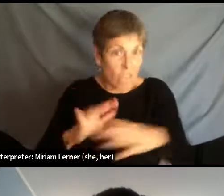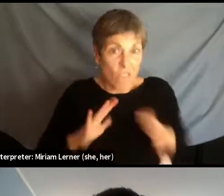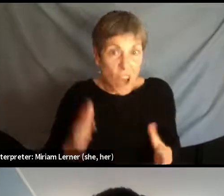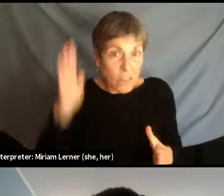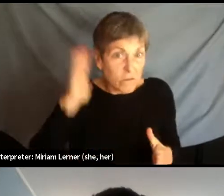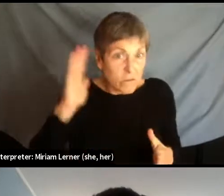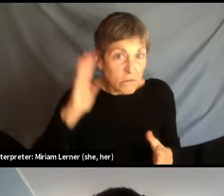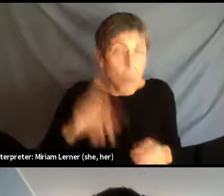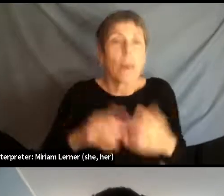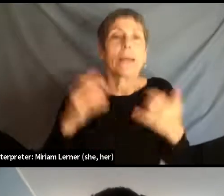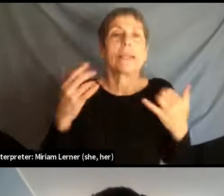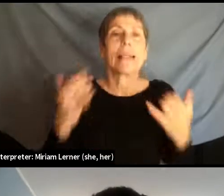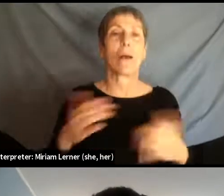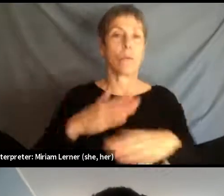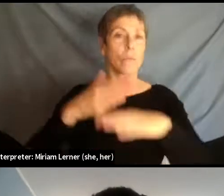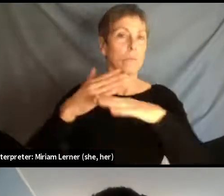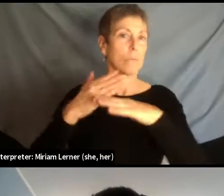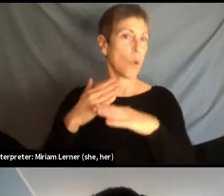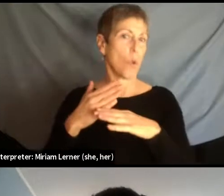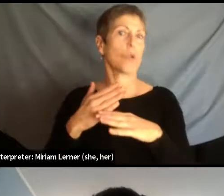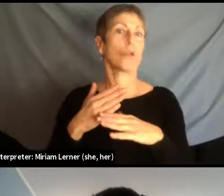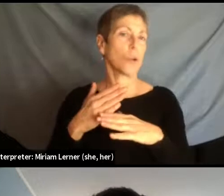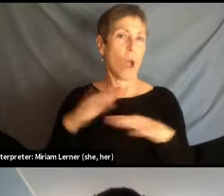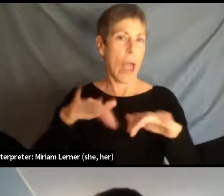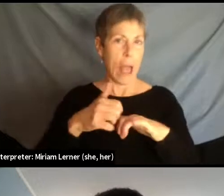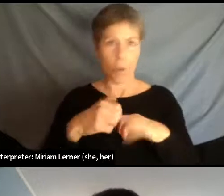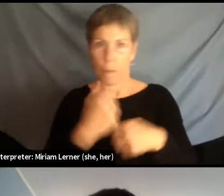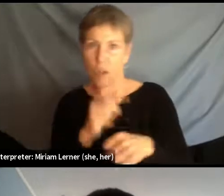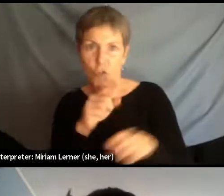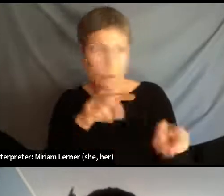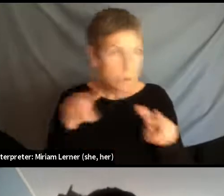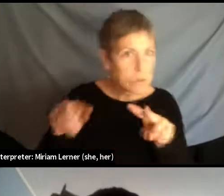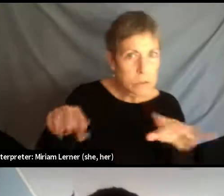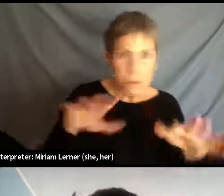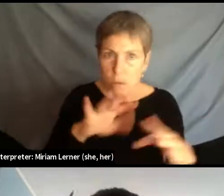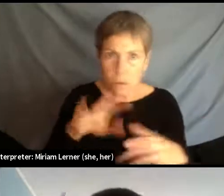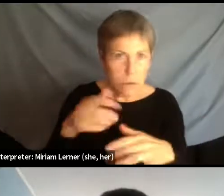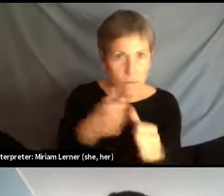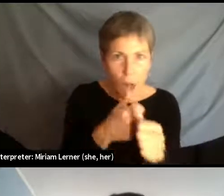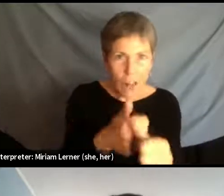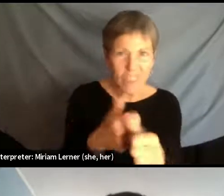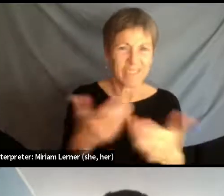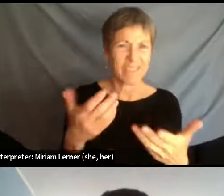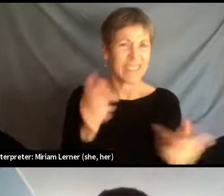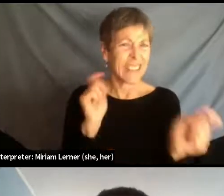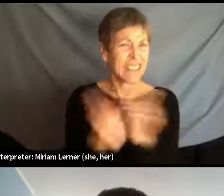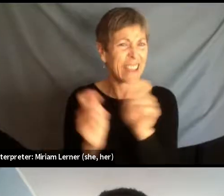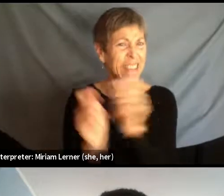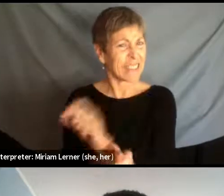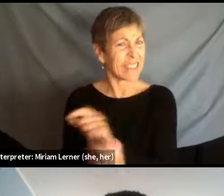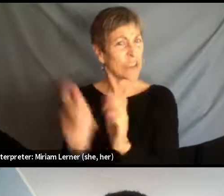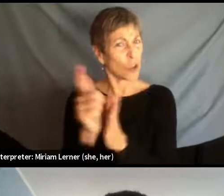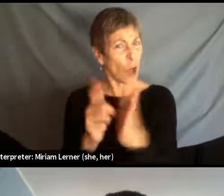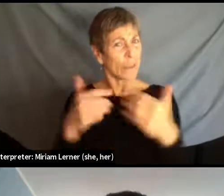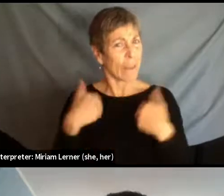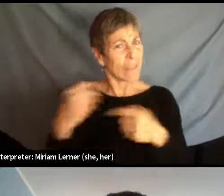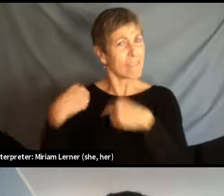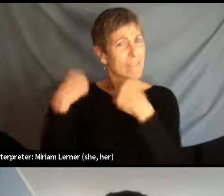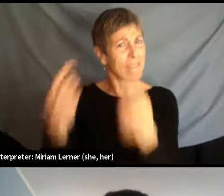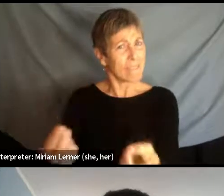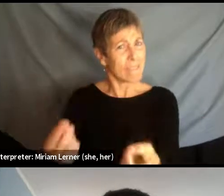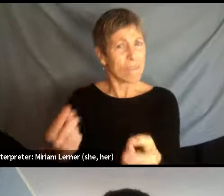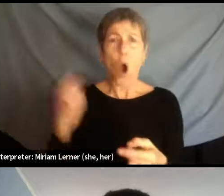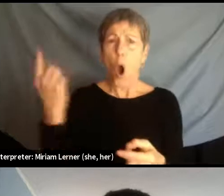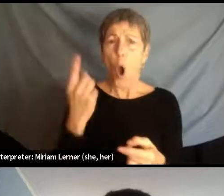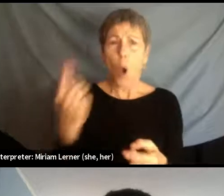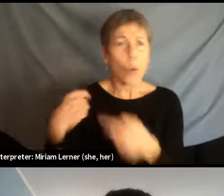enforcement mechanism is changing what has been decades and decades of the ability of asylum seekers